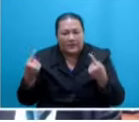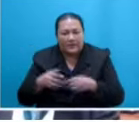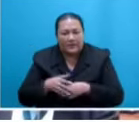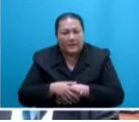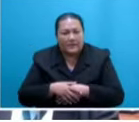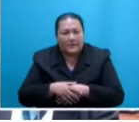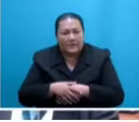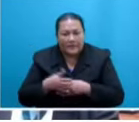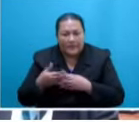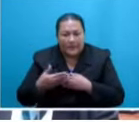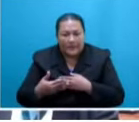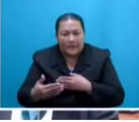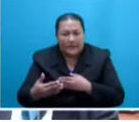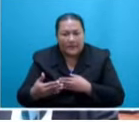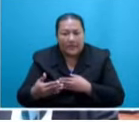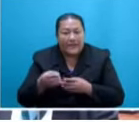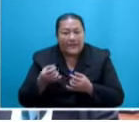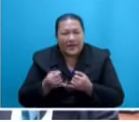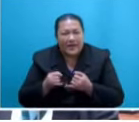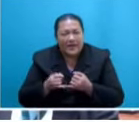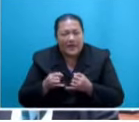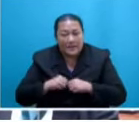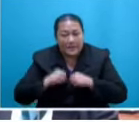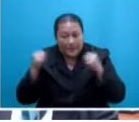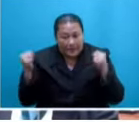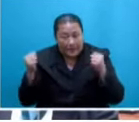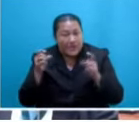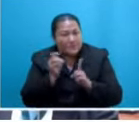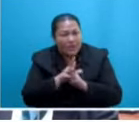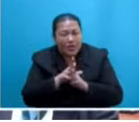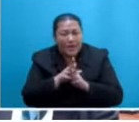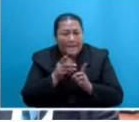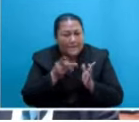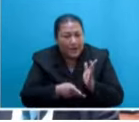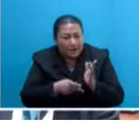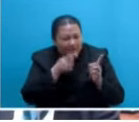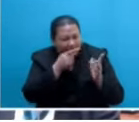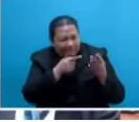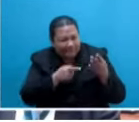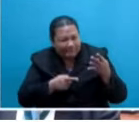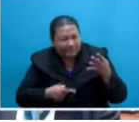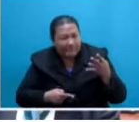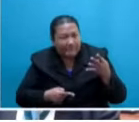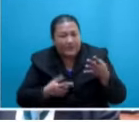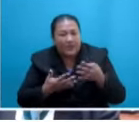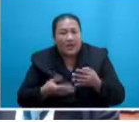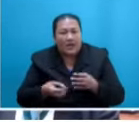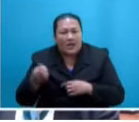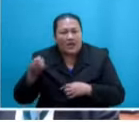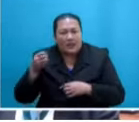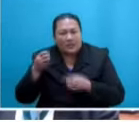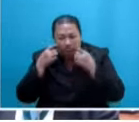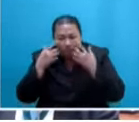I dissect some important parts of the Presidential address, which are very few anyway, it is reflective of the